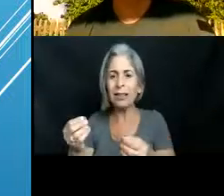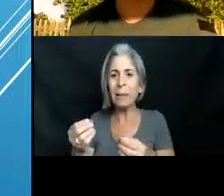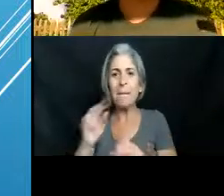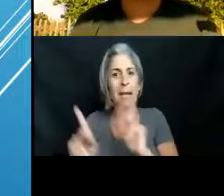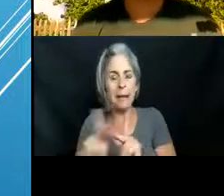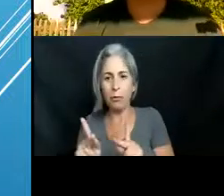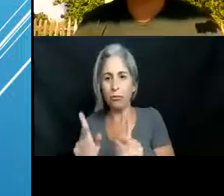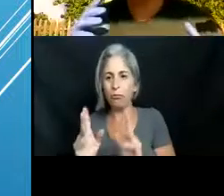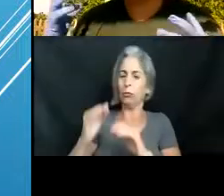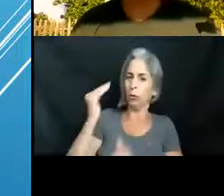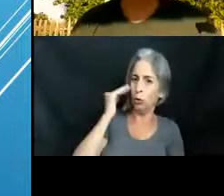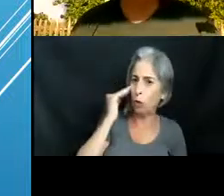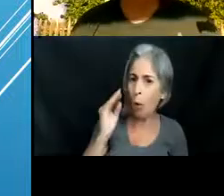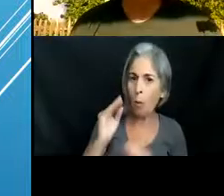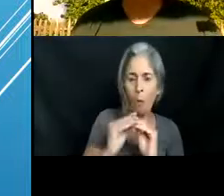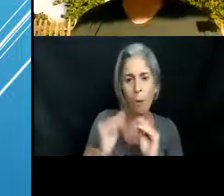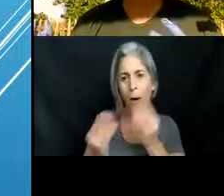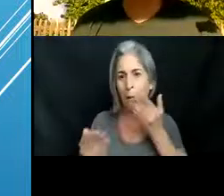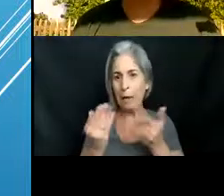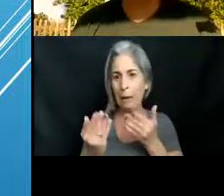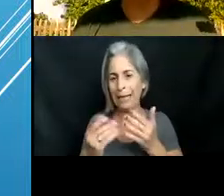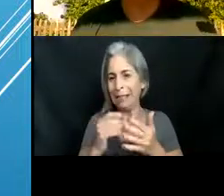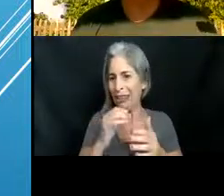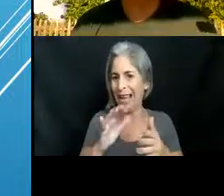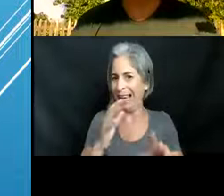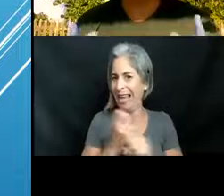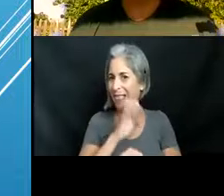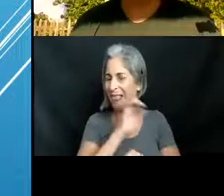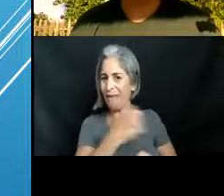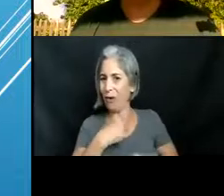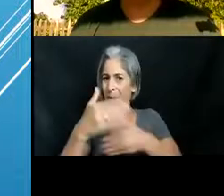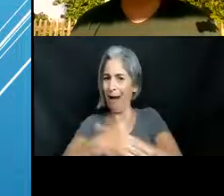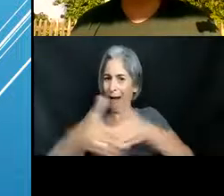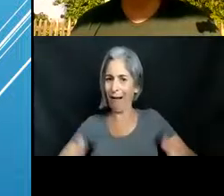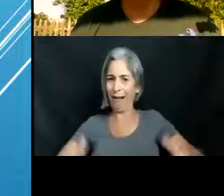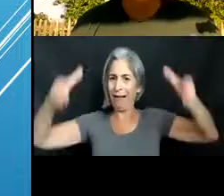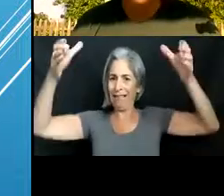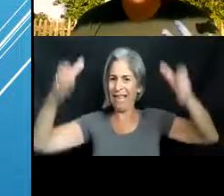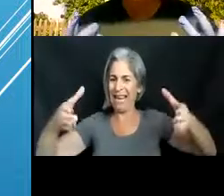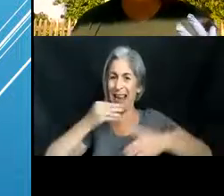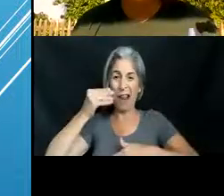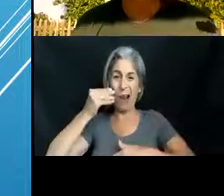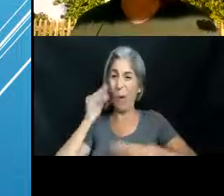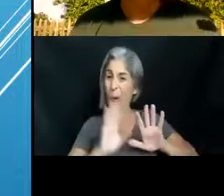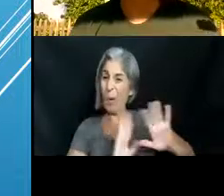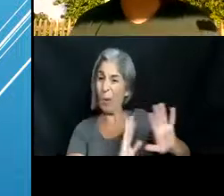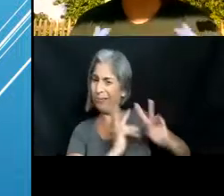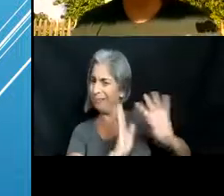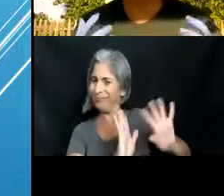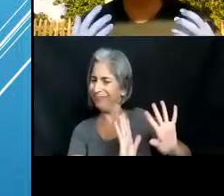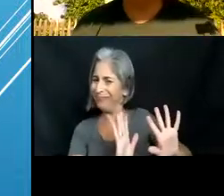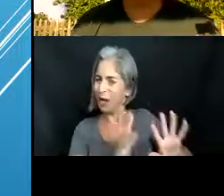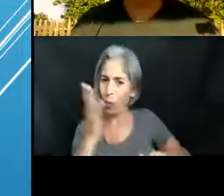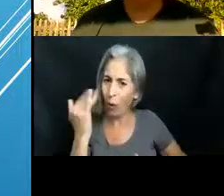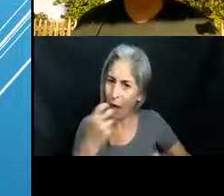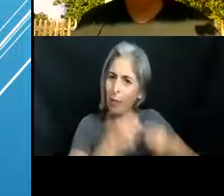in tournaments and just know maybe I shouldn't get that species for my aquarium. You don't want to popularize that pet trade even more because